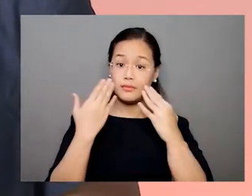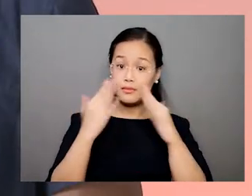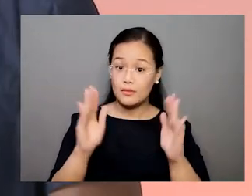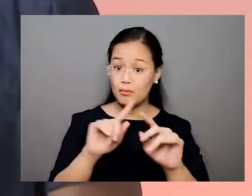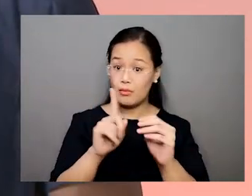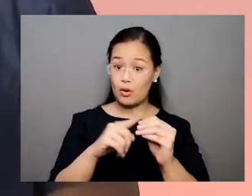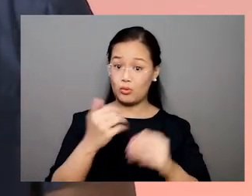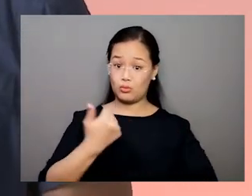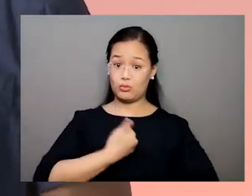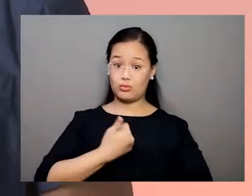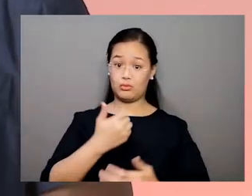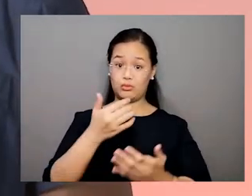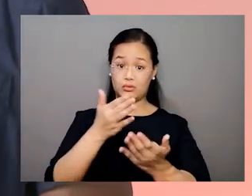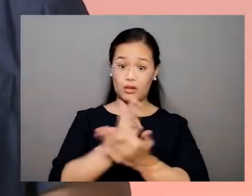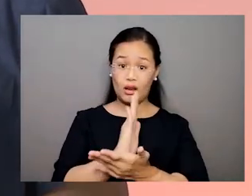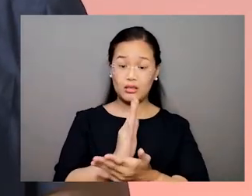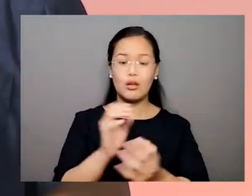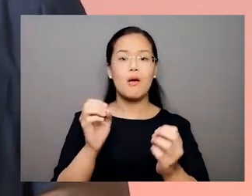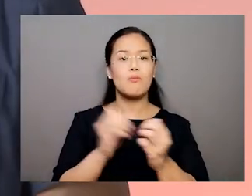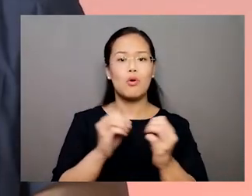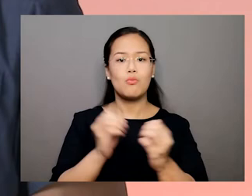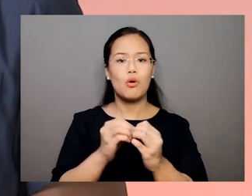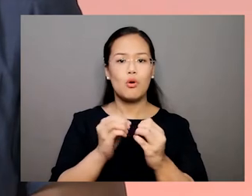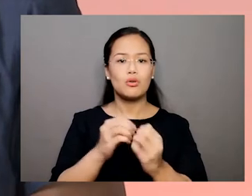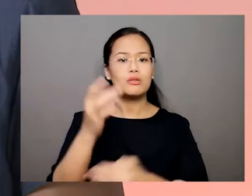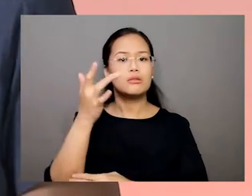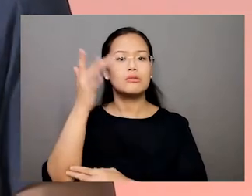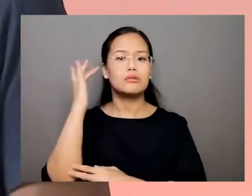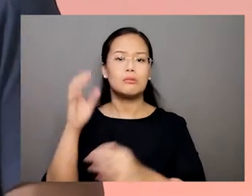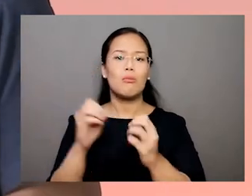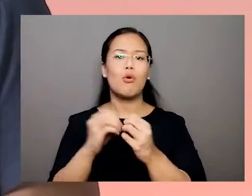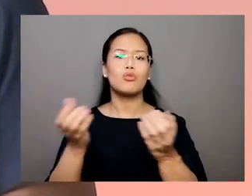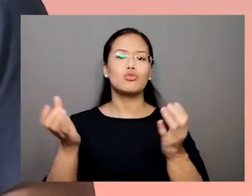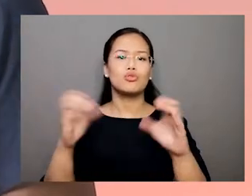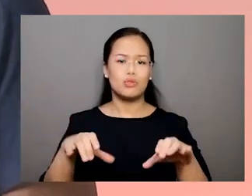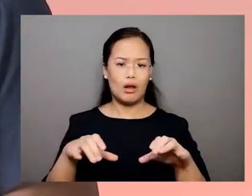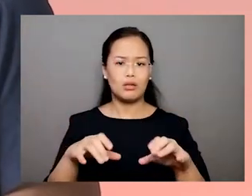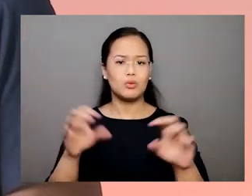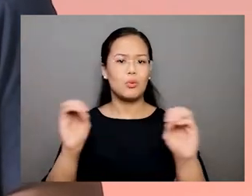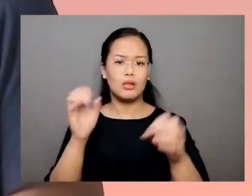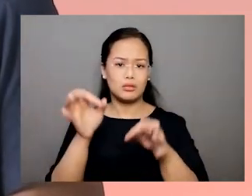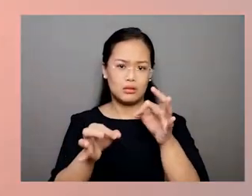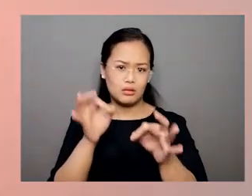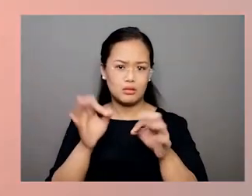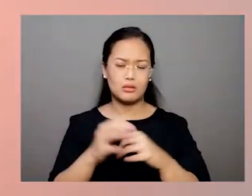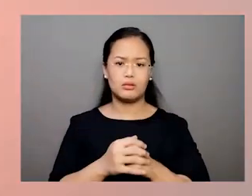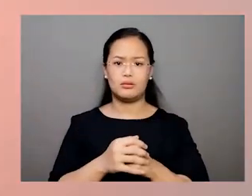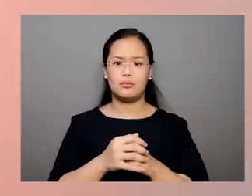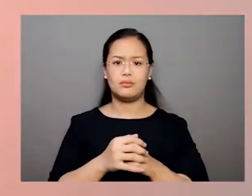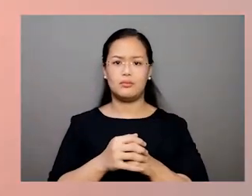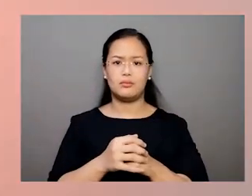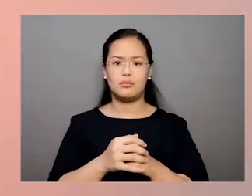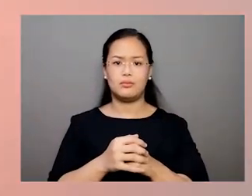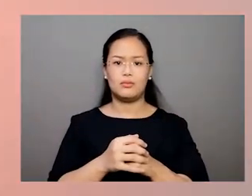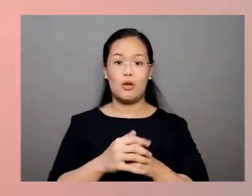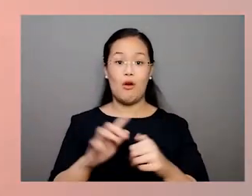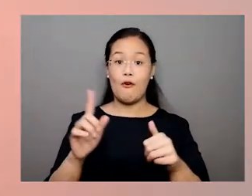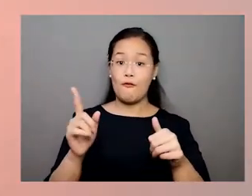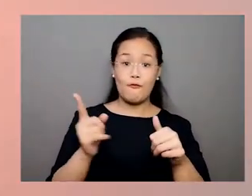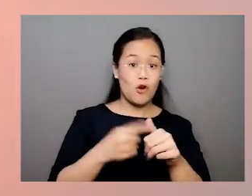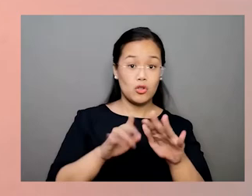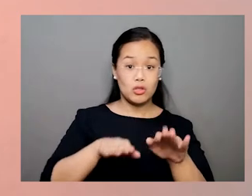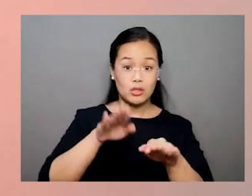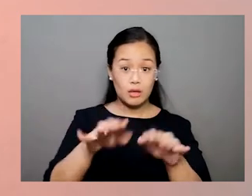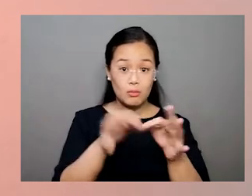rights makes a person vulnerable to violations of those rights. The first line of defense against